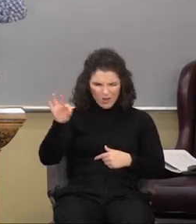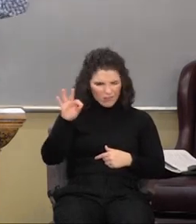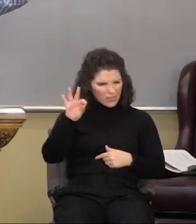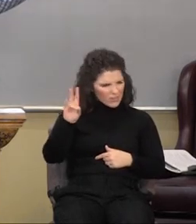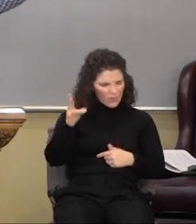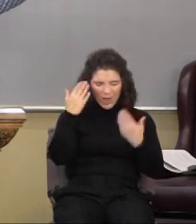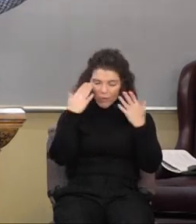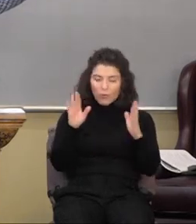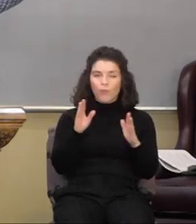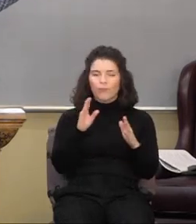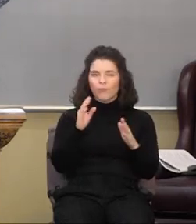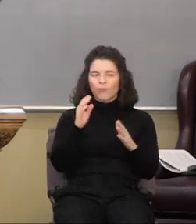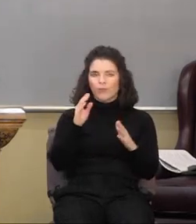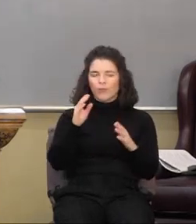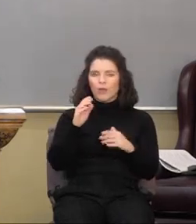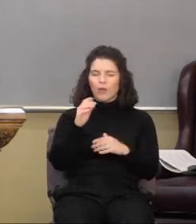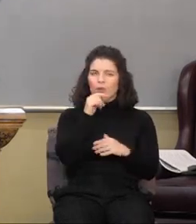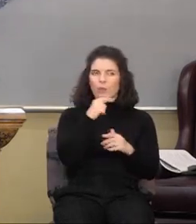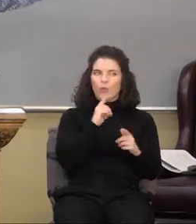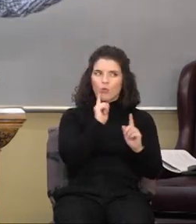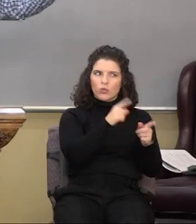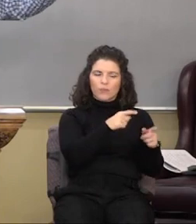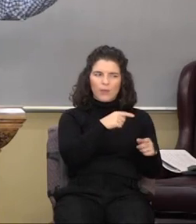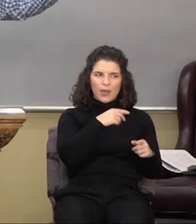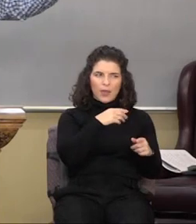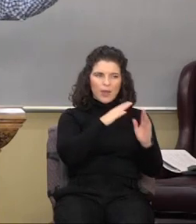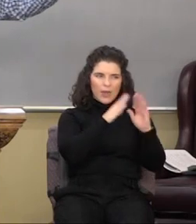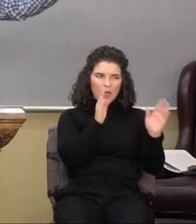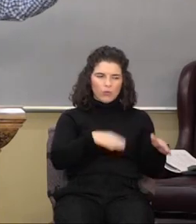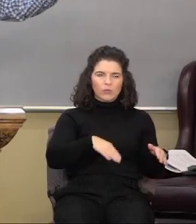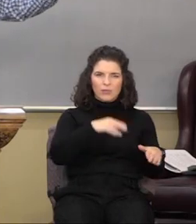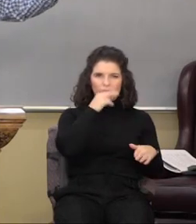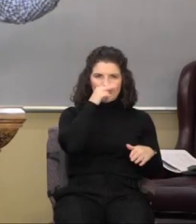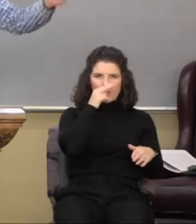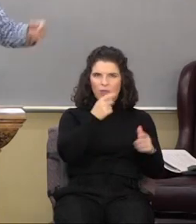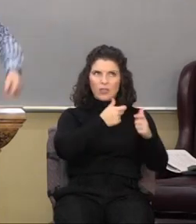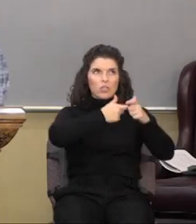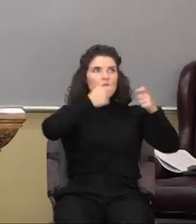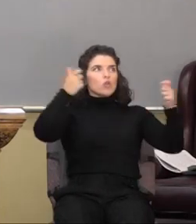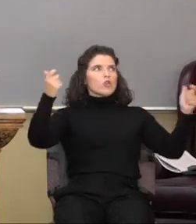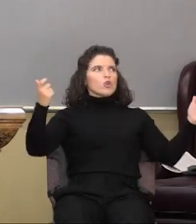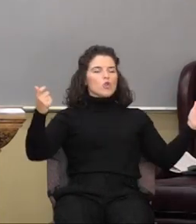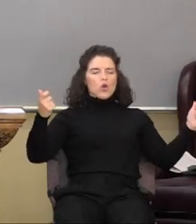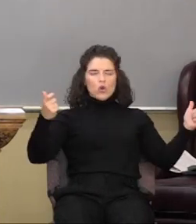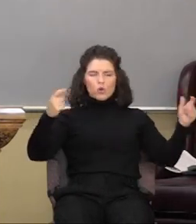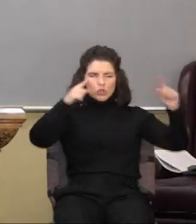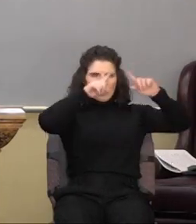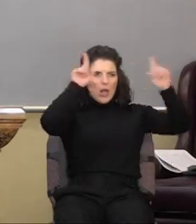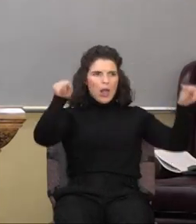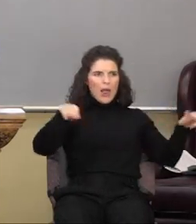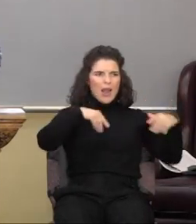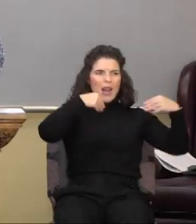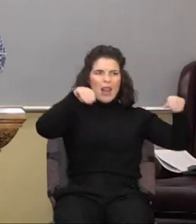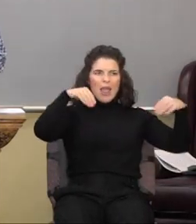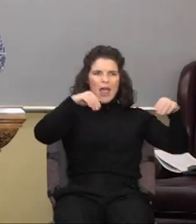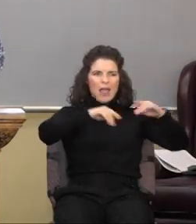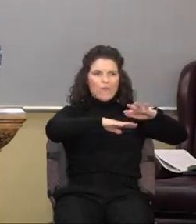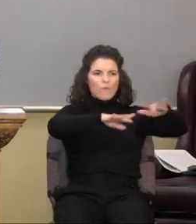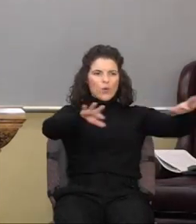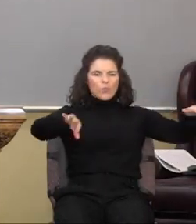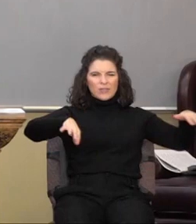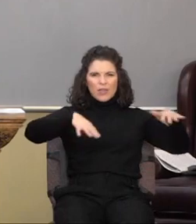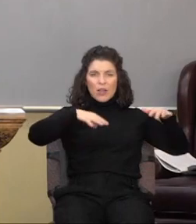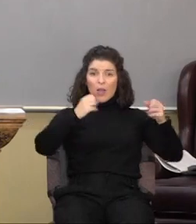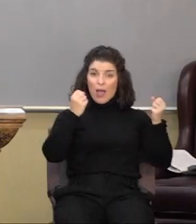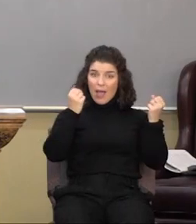there was this monster sign, land for sale. You know how much they were selling land for